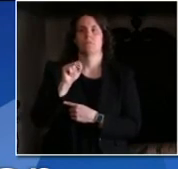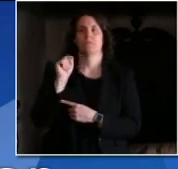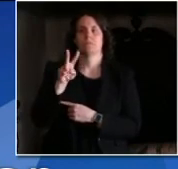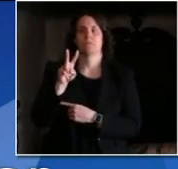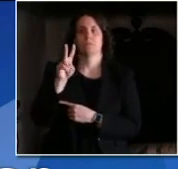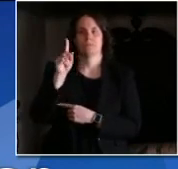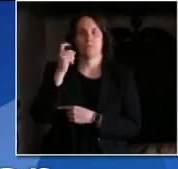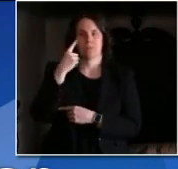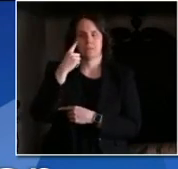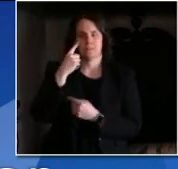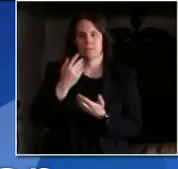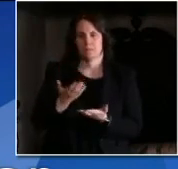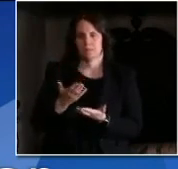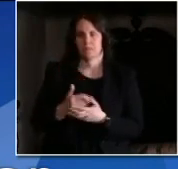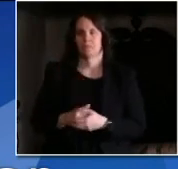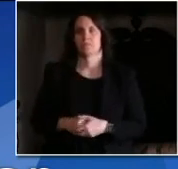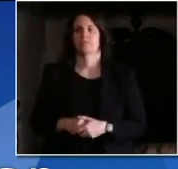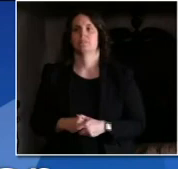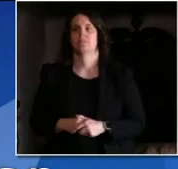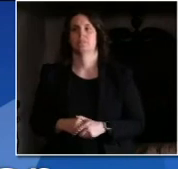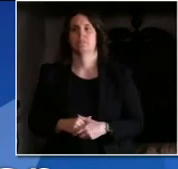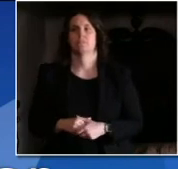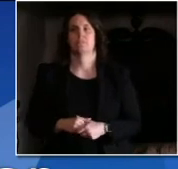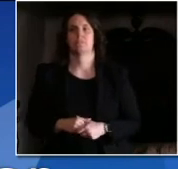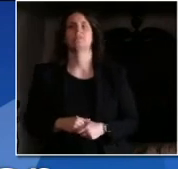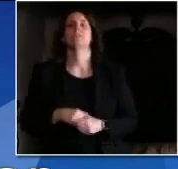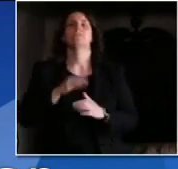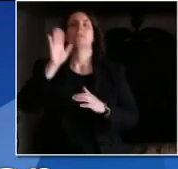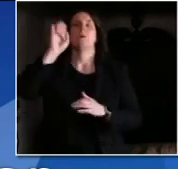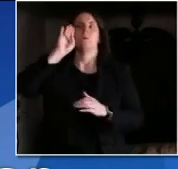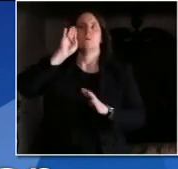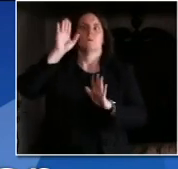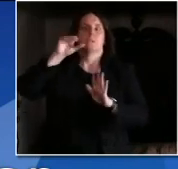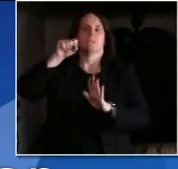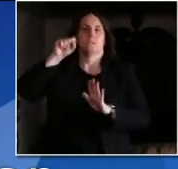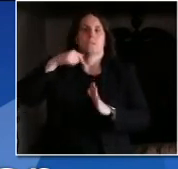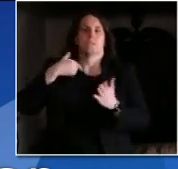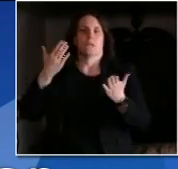WISC I want to remind our star six to hear me yes we can